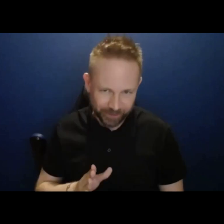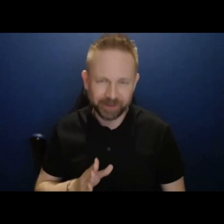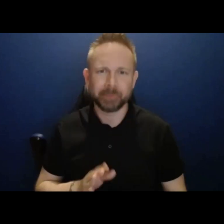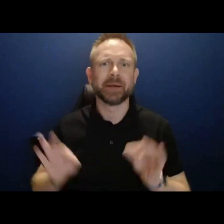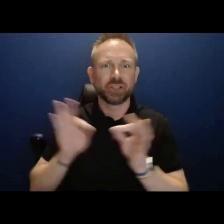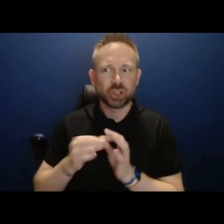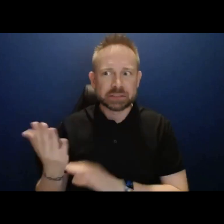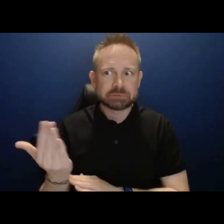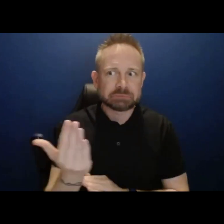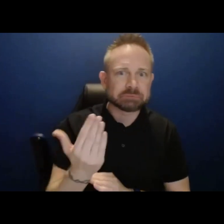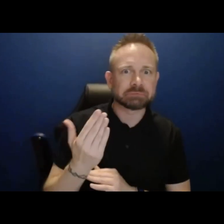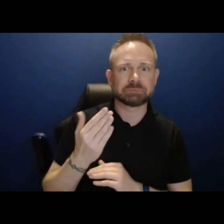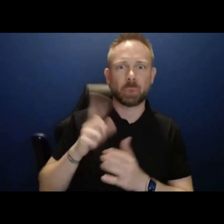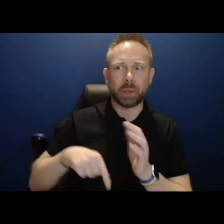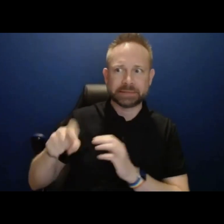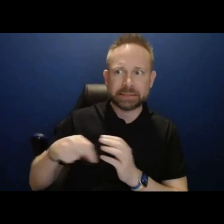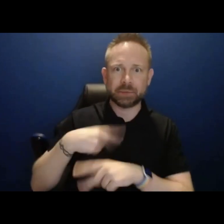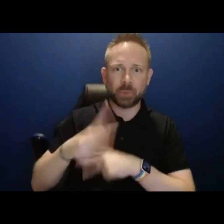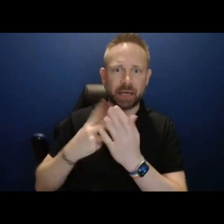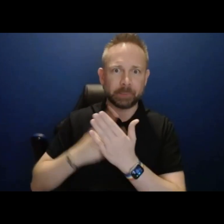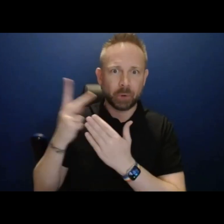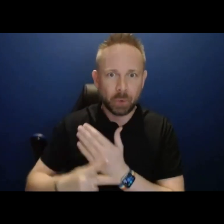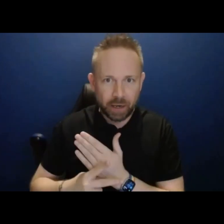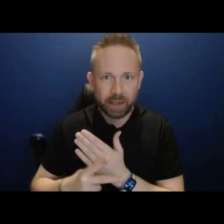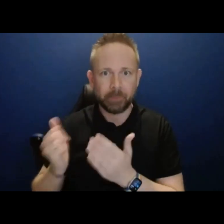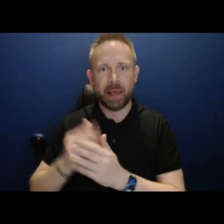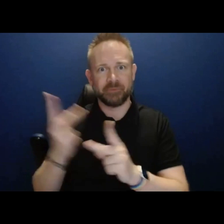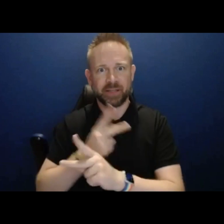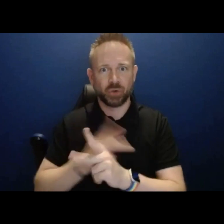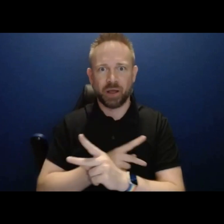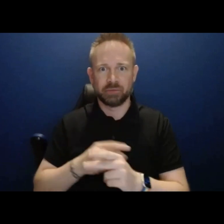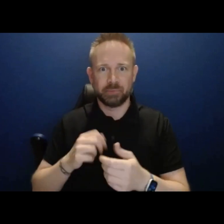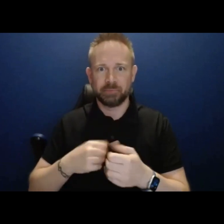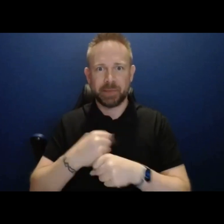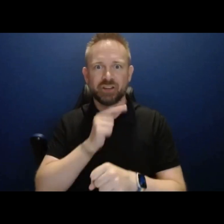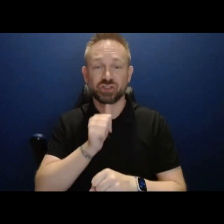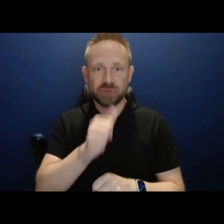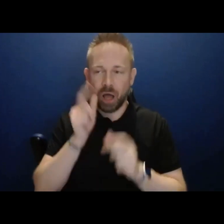surprises, and we will have to work through whatever the appropriate transition is with our clients.